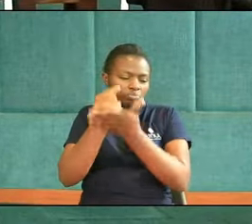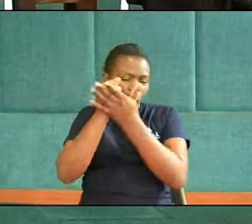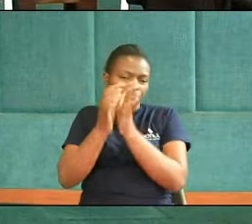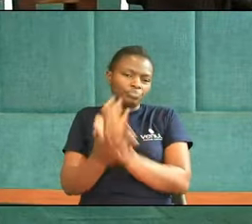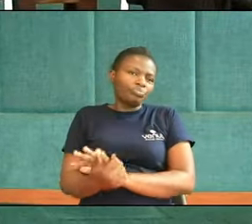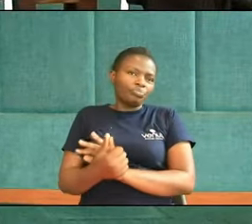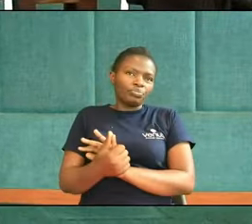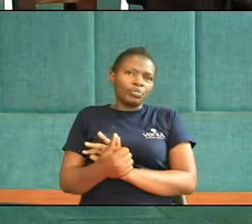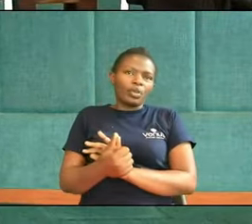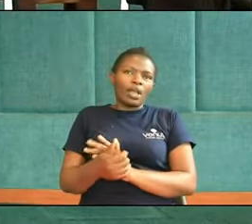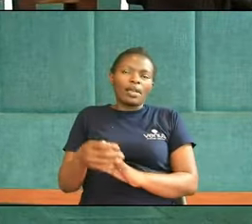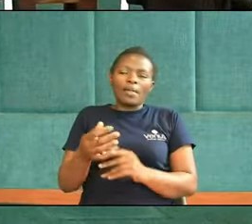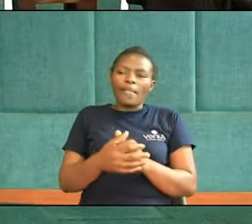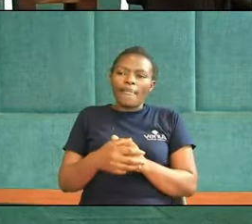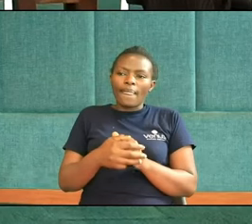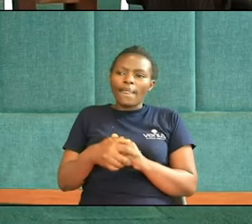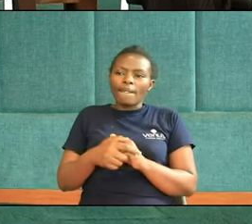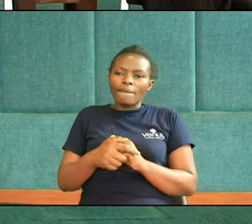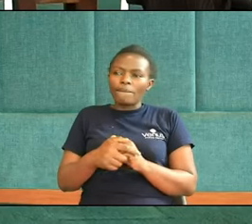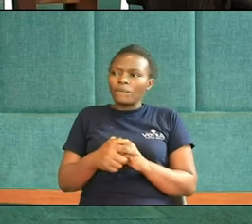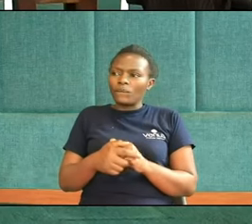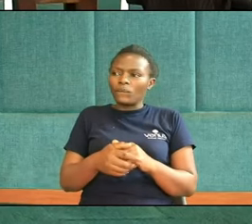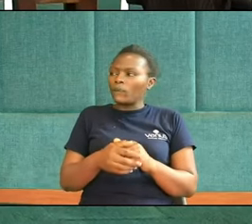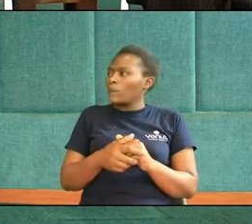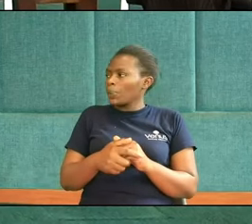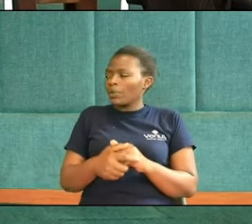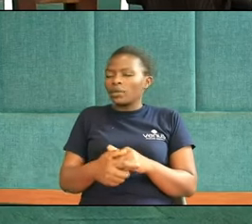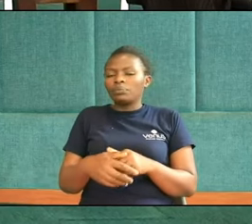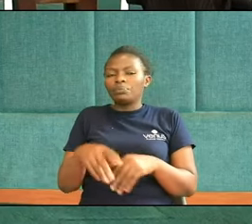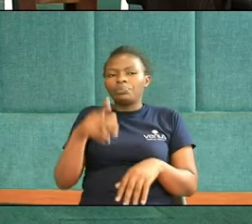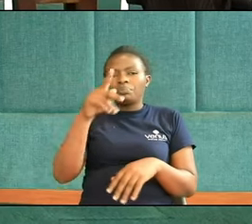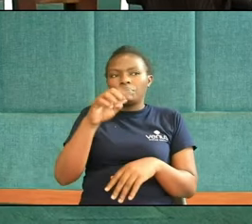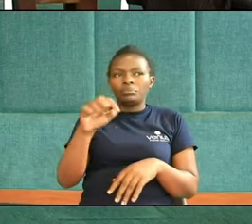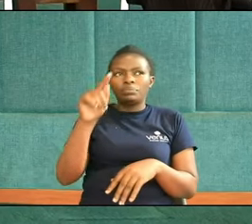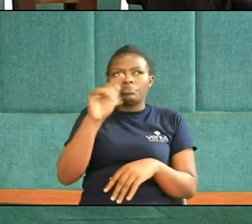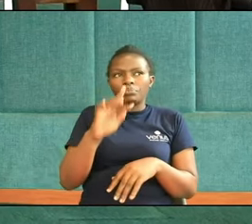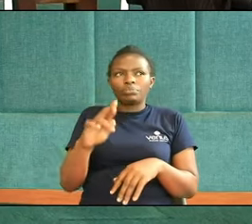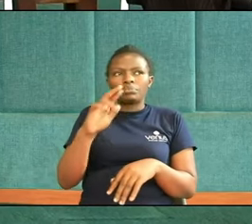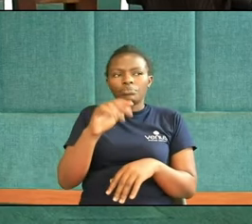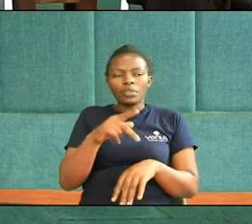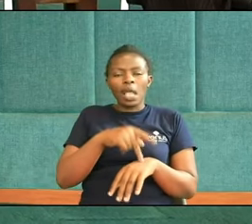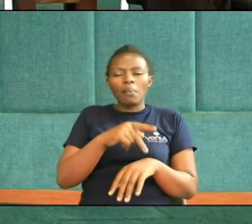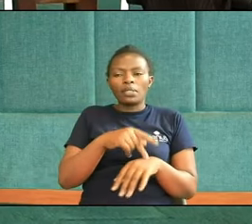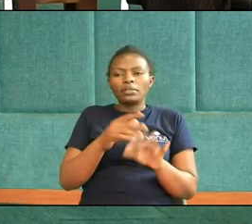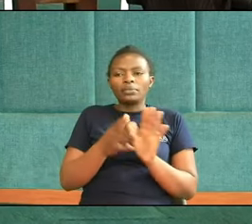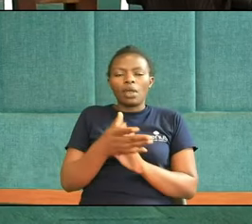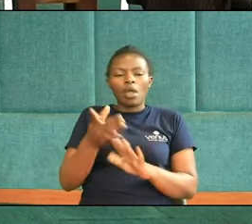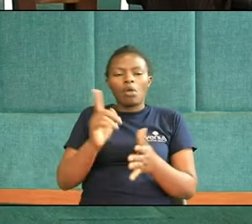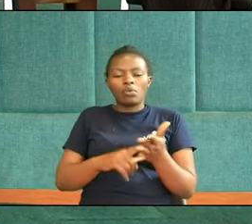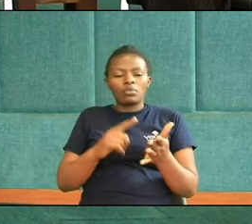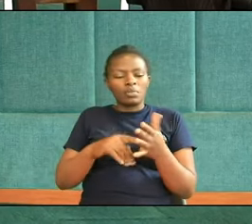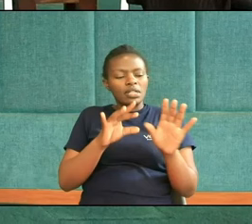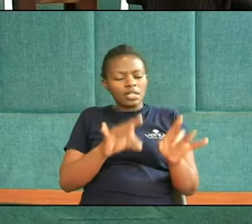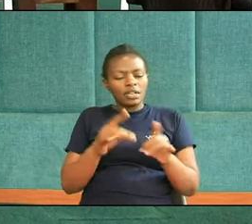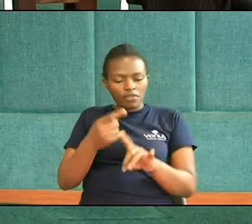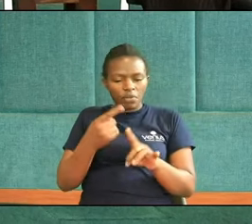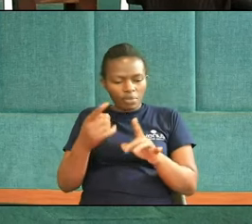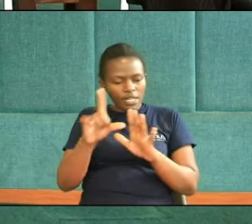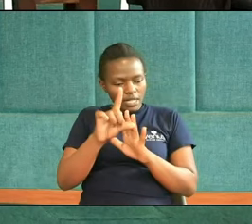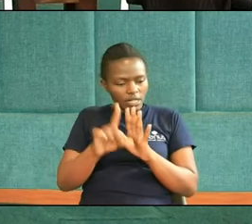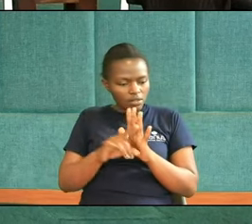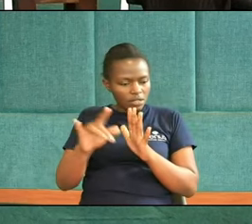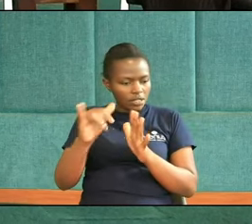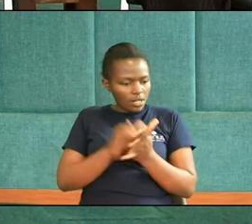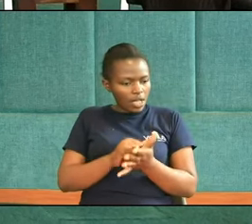heart For God has already Overcome the world Alright Peter Lewis Okay What I've taken From the lesson Is from